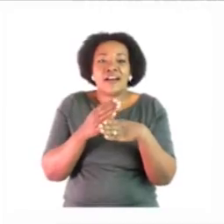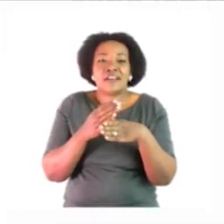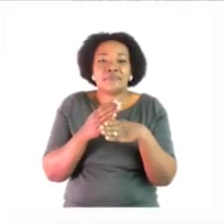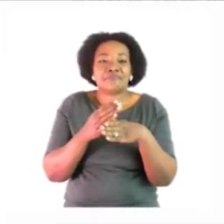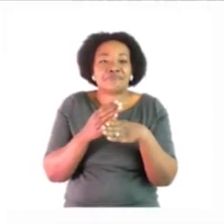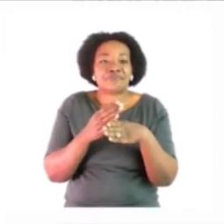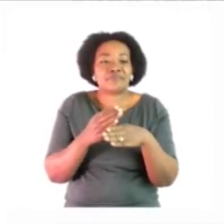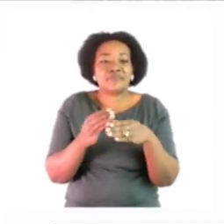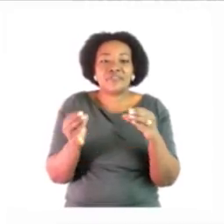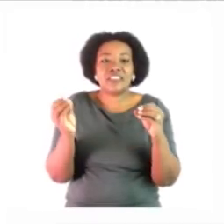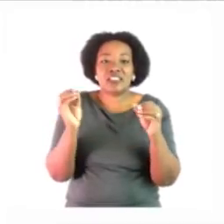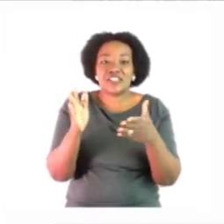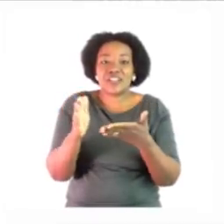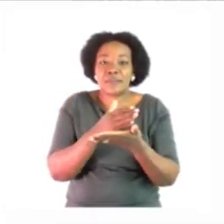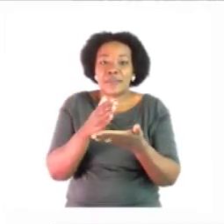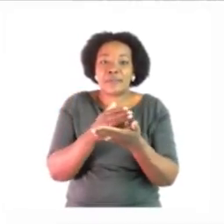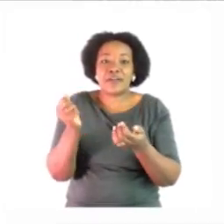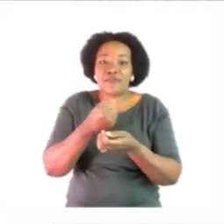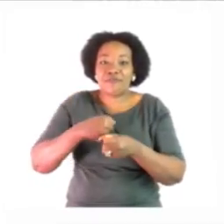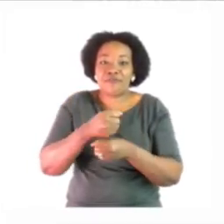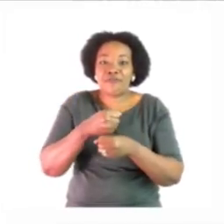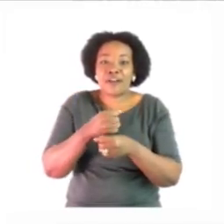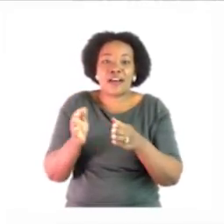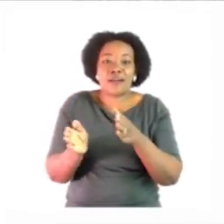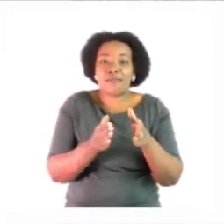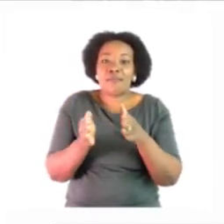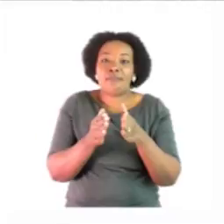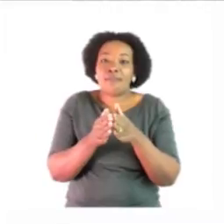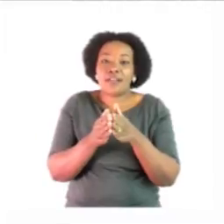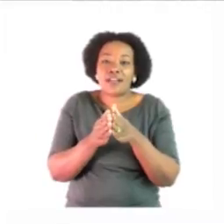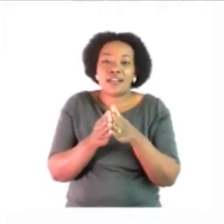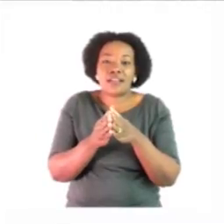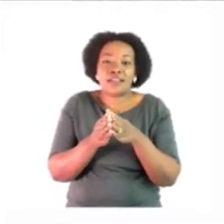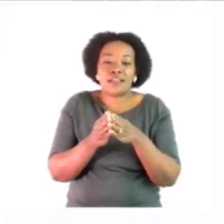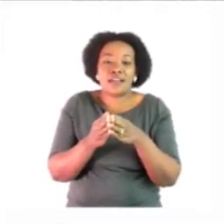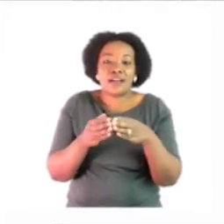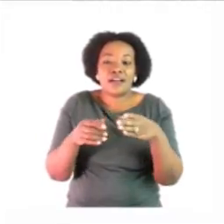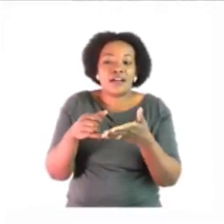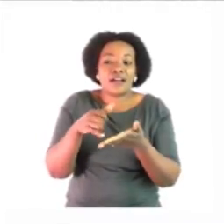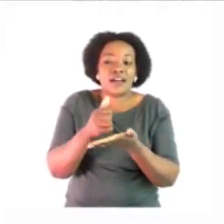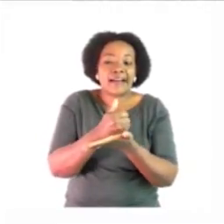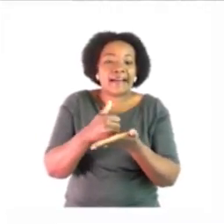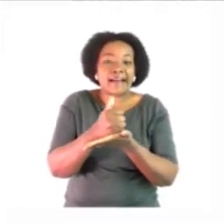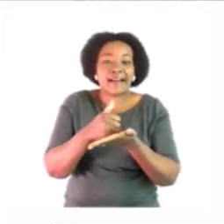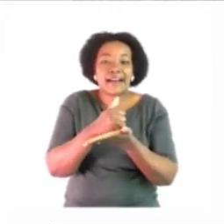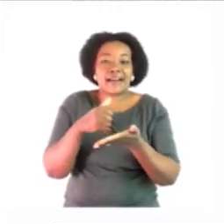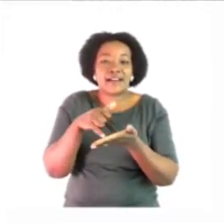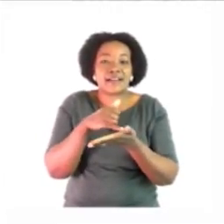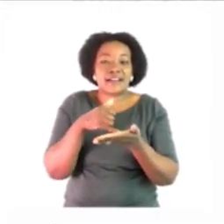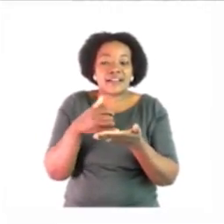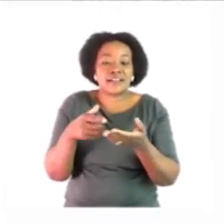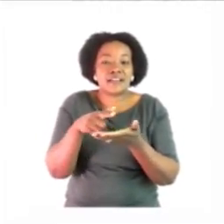makes the dinner clears away she stops the dishwasher and